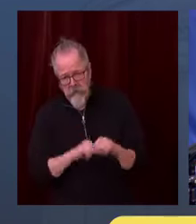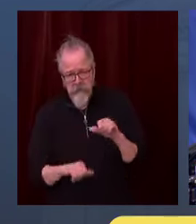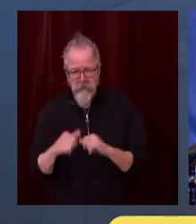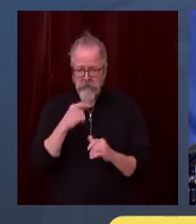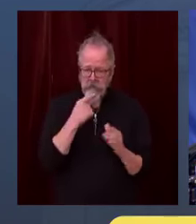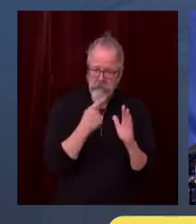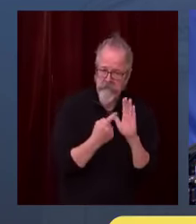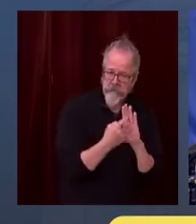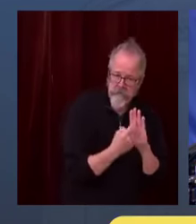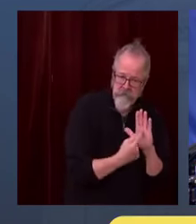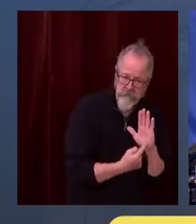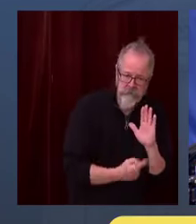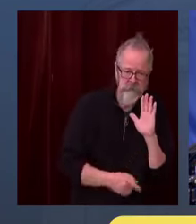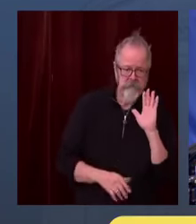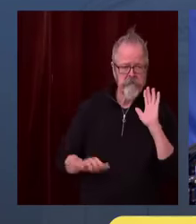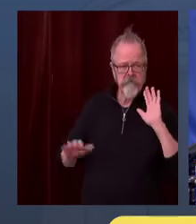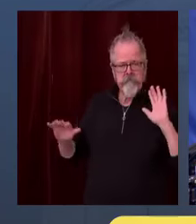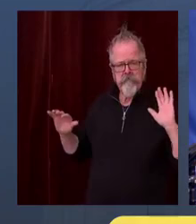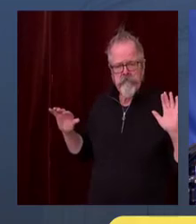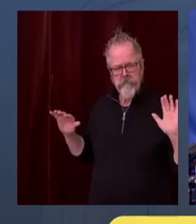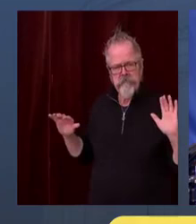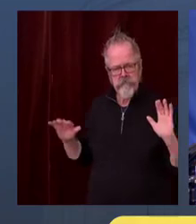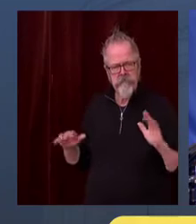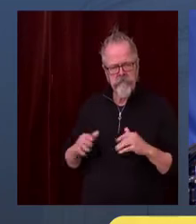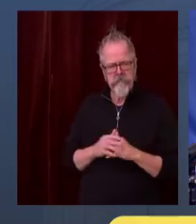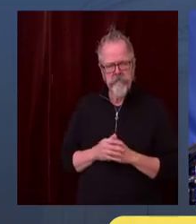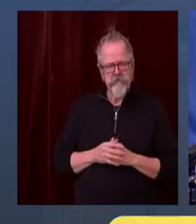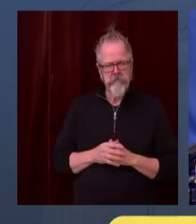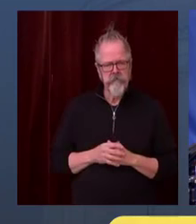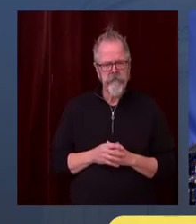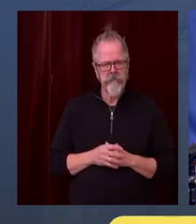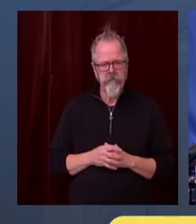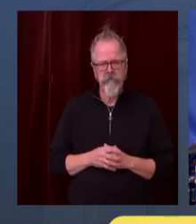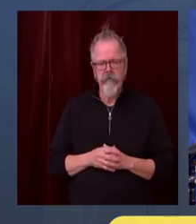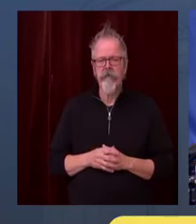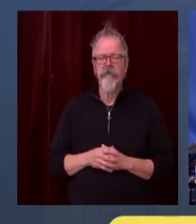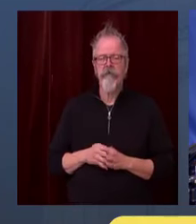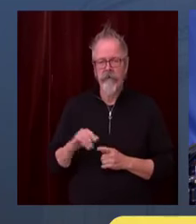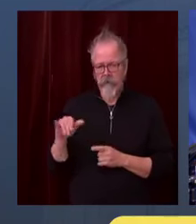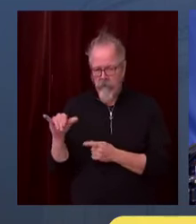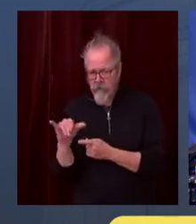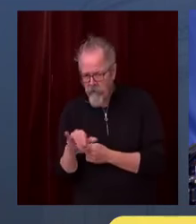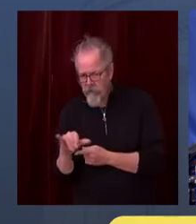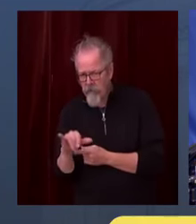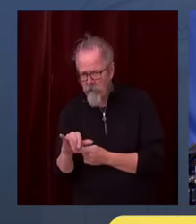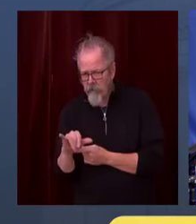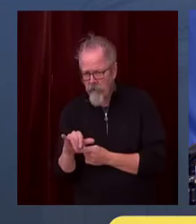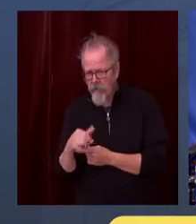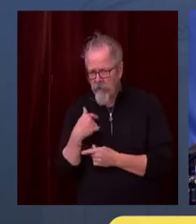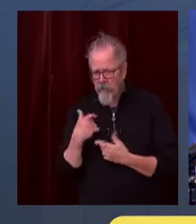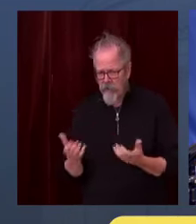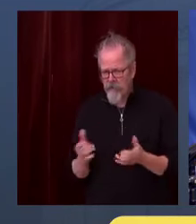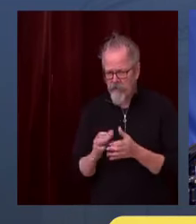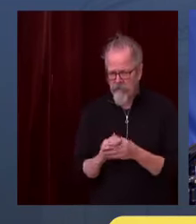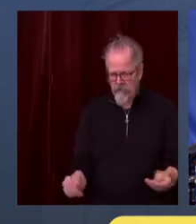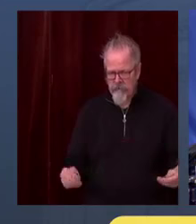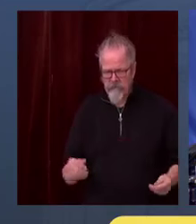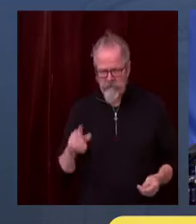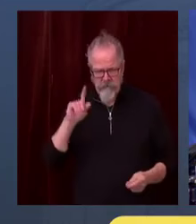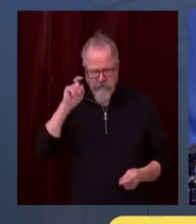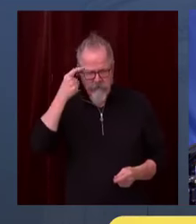And I think there's an emerging science of schools. And, again, this is not totally clear-cut,